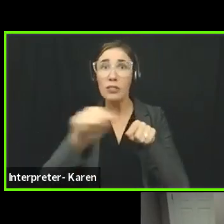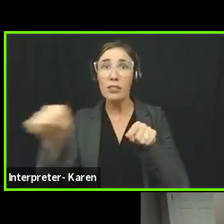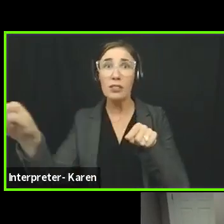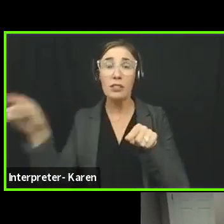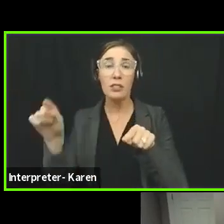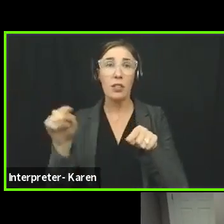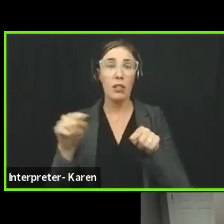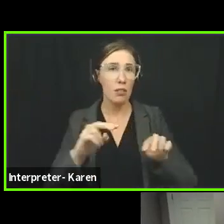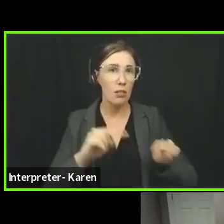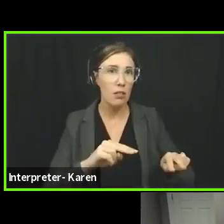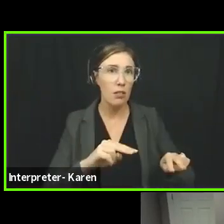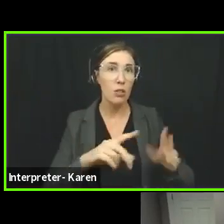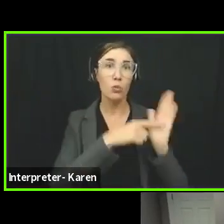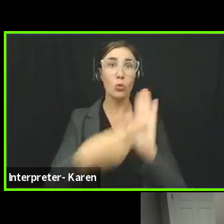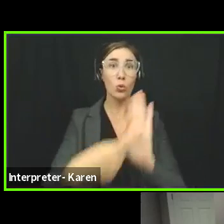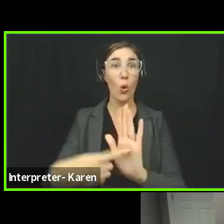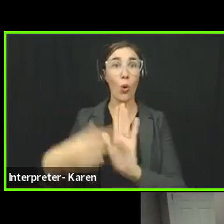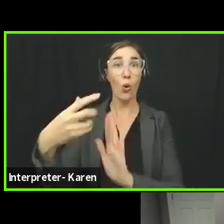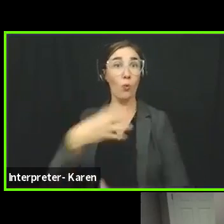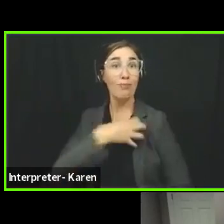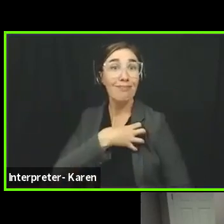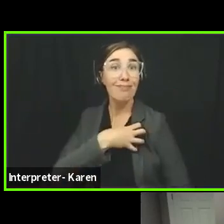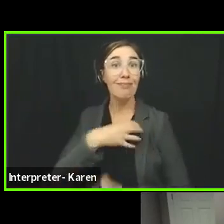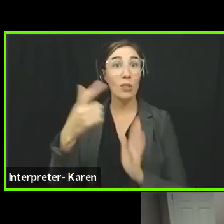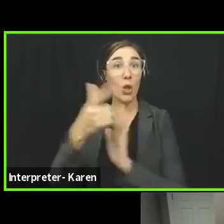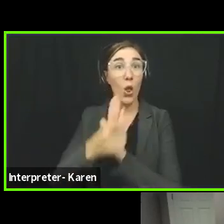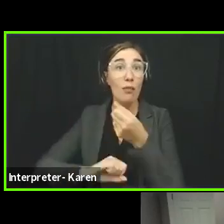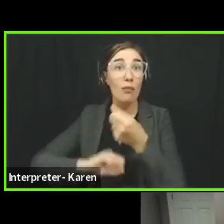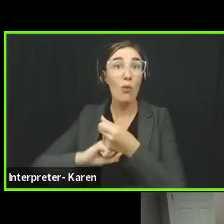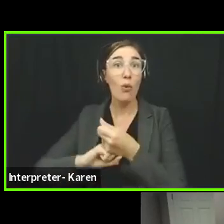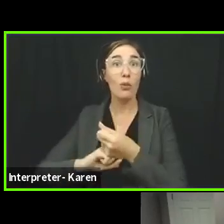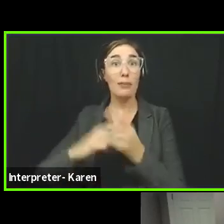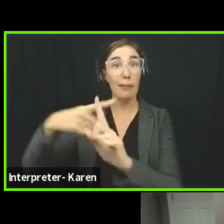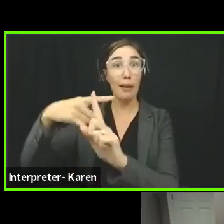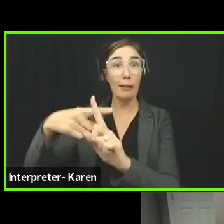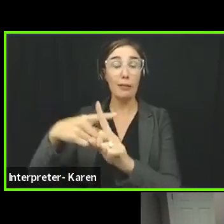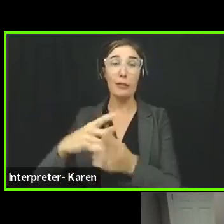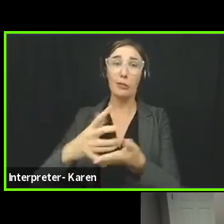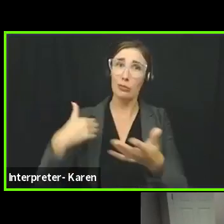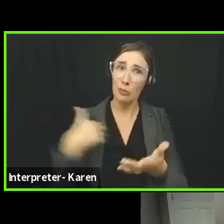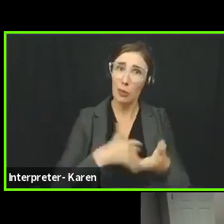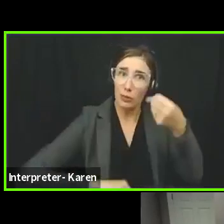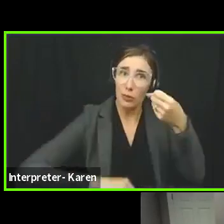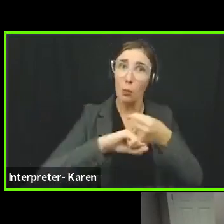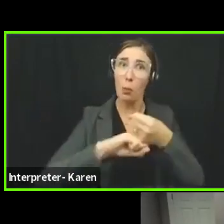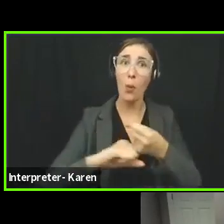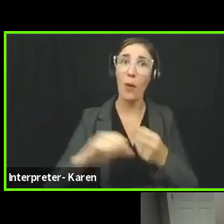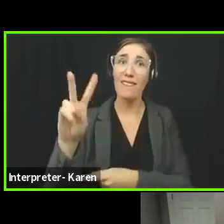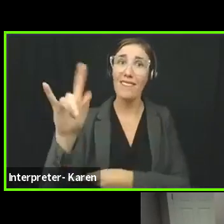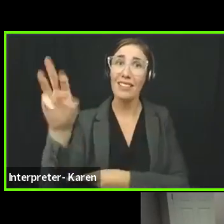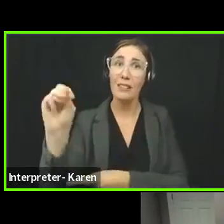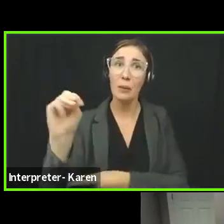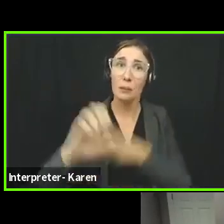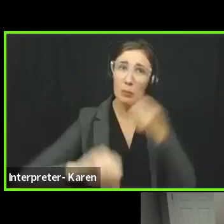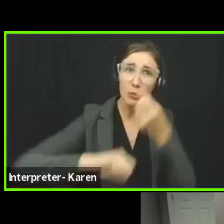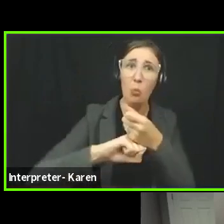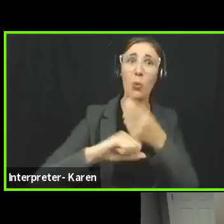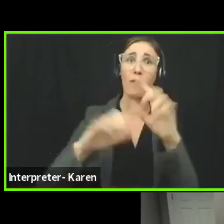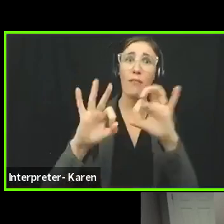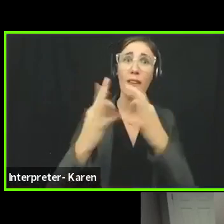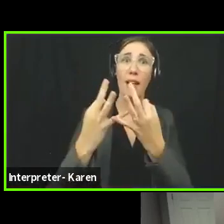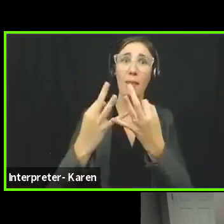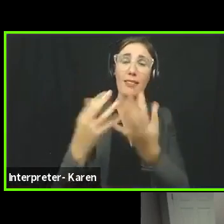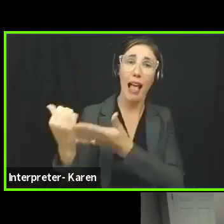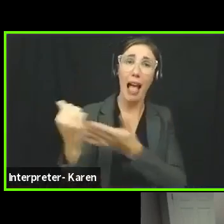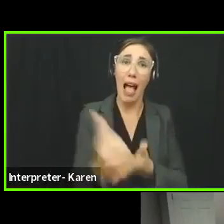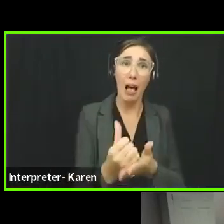positive side of law enforcement to help support victims and families and communities and help build trust. And